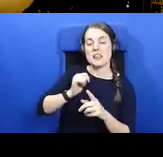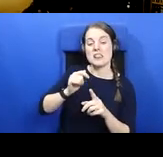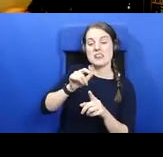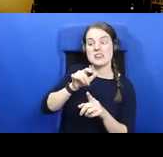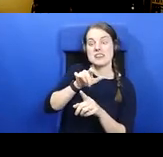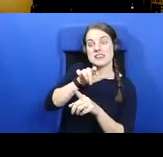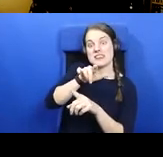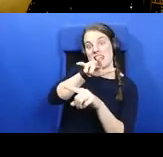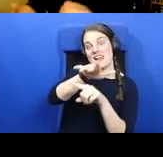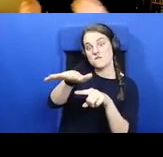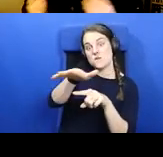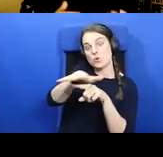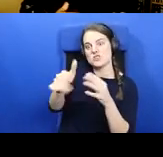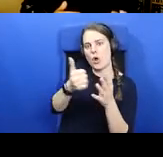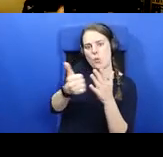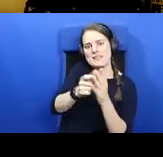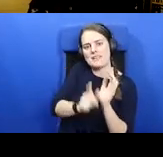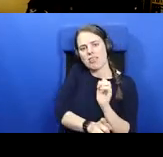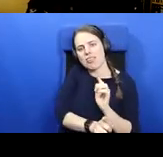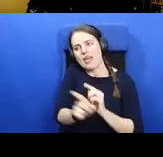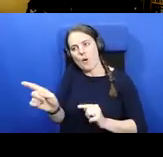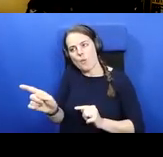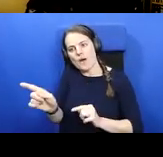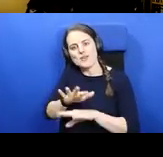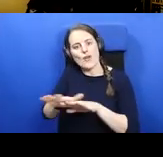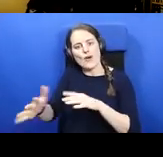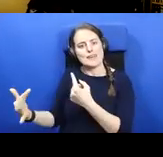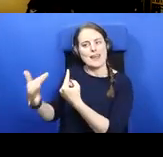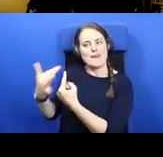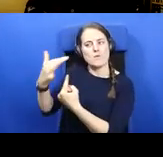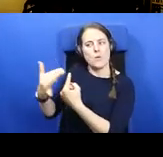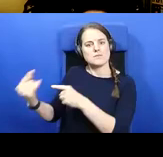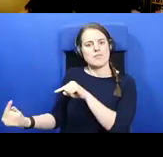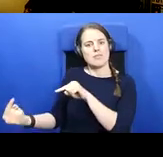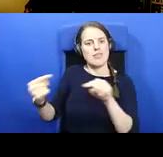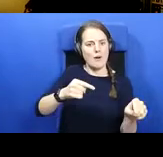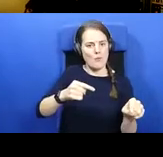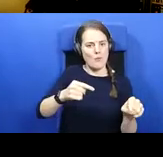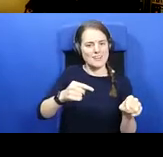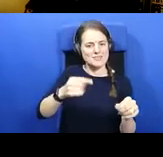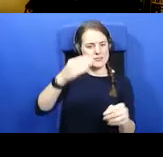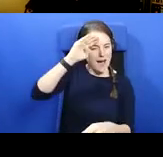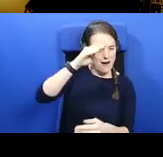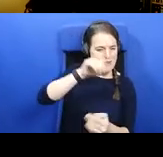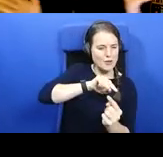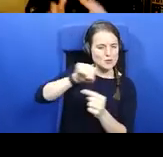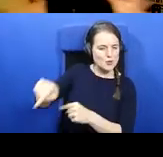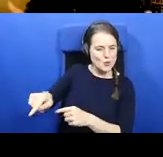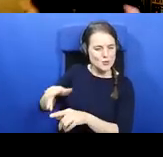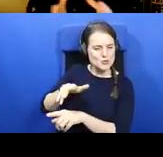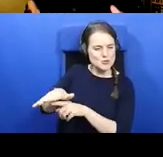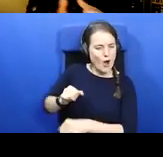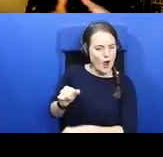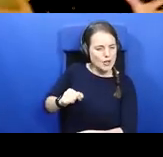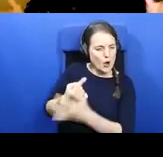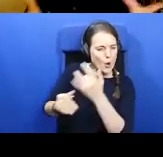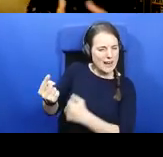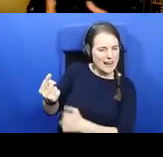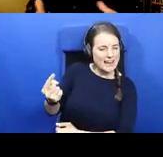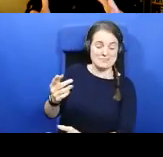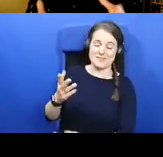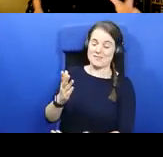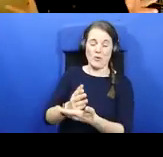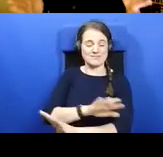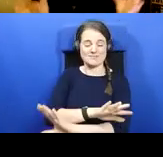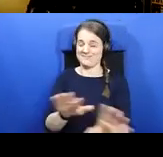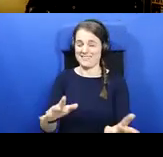Ireland to Scotland, rather than from Scotland to Ireland. And of course, it's completely bi-directional. It goes in both ways. It's very